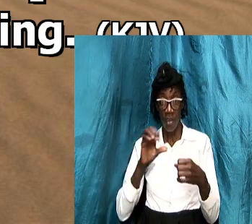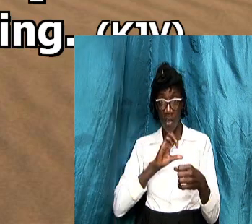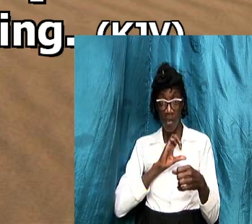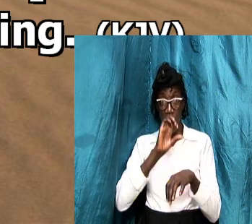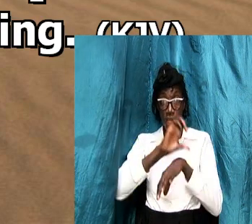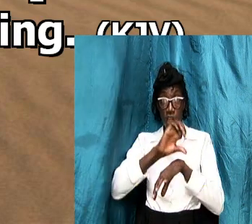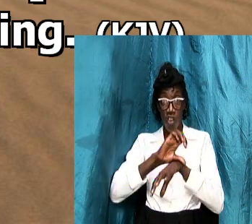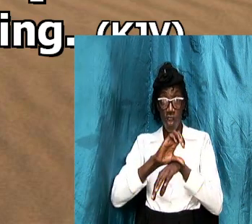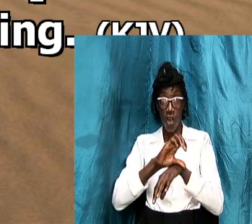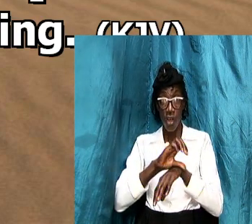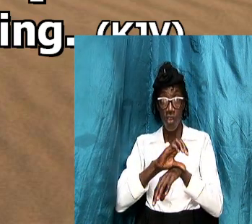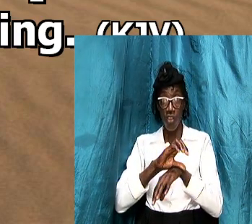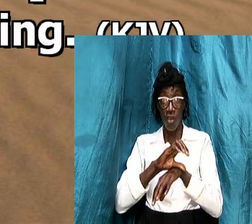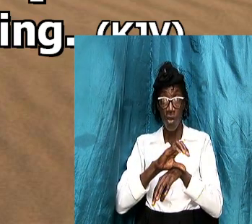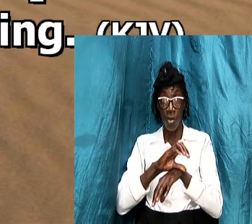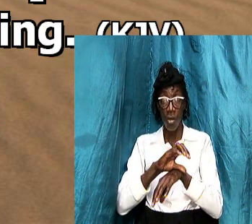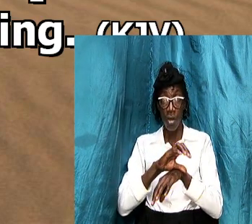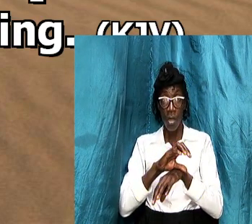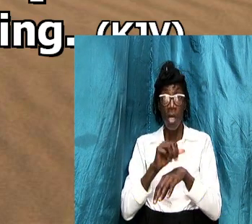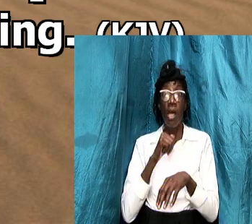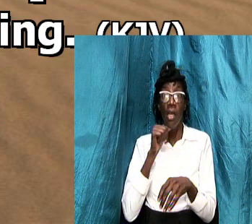is not made